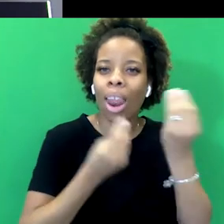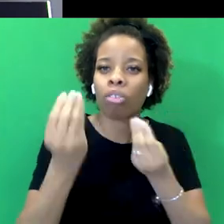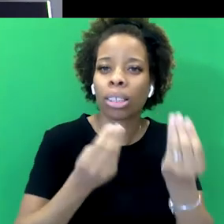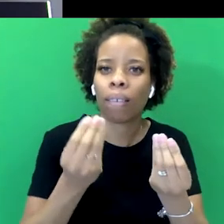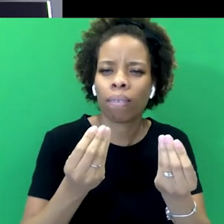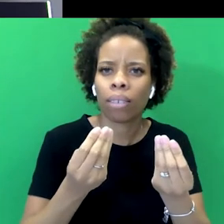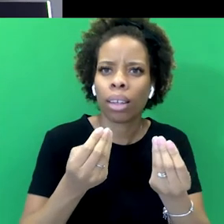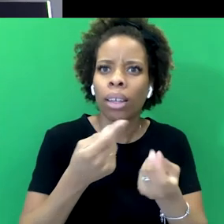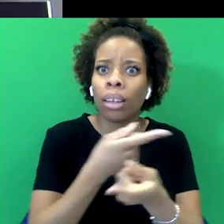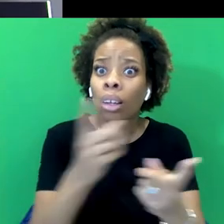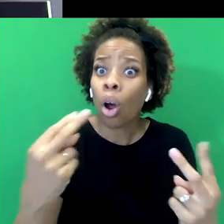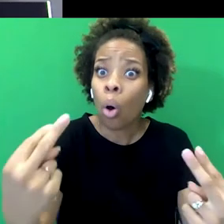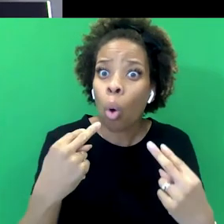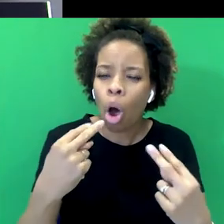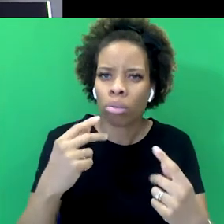unfortunately.